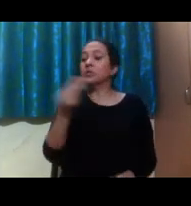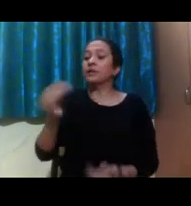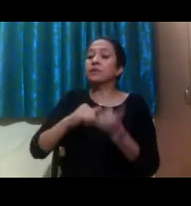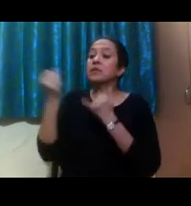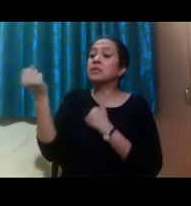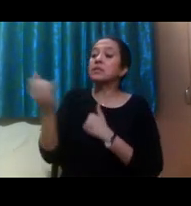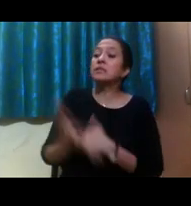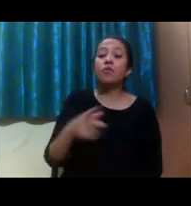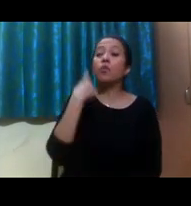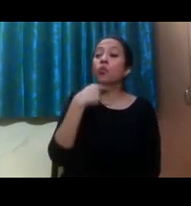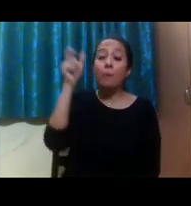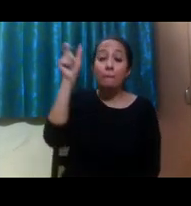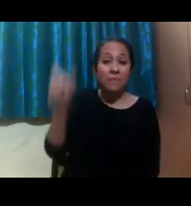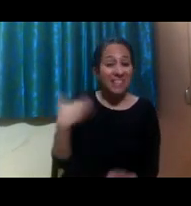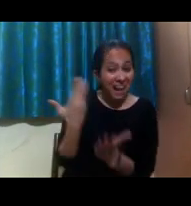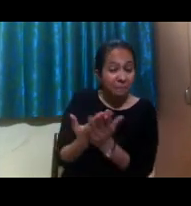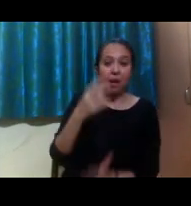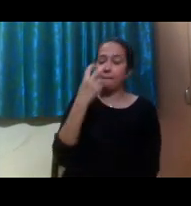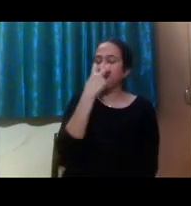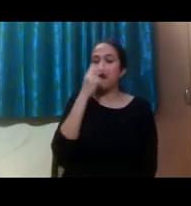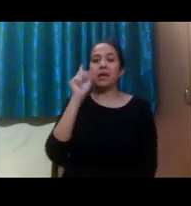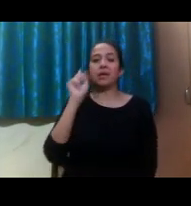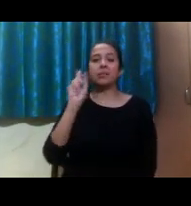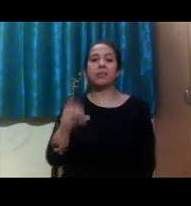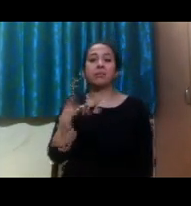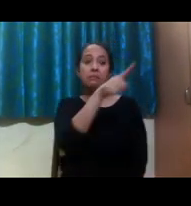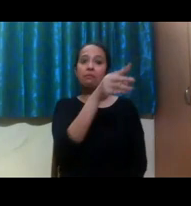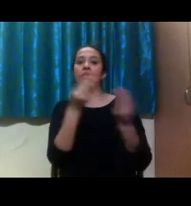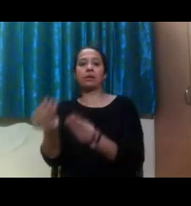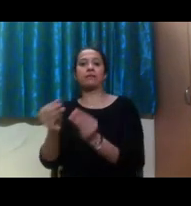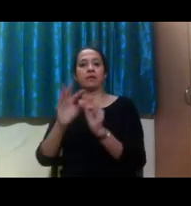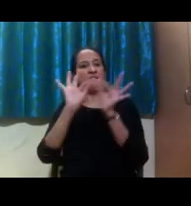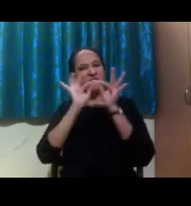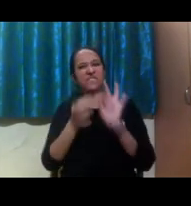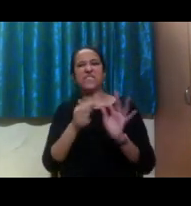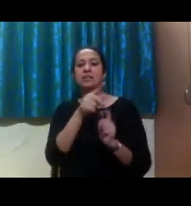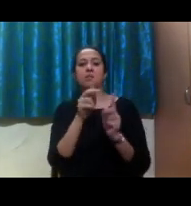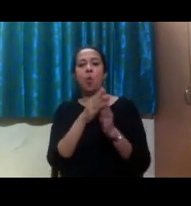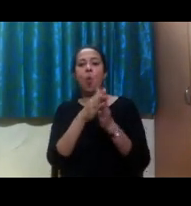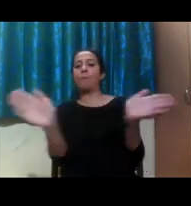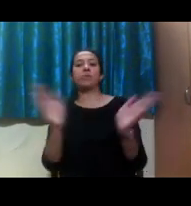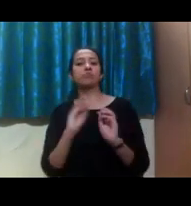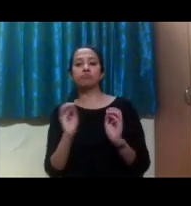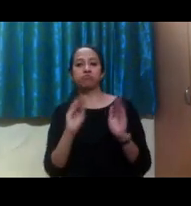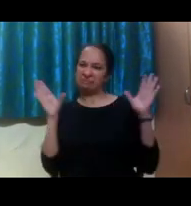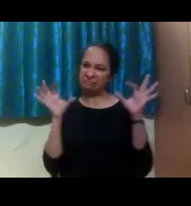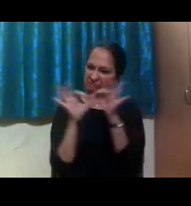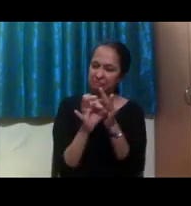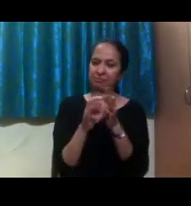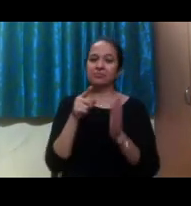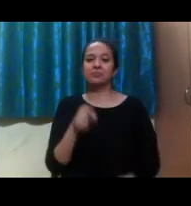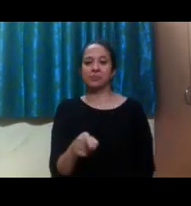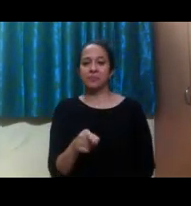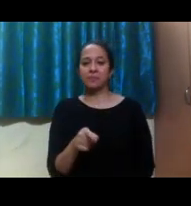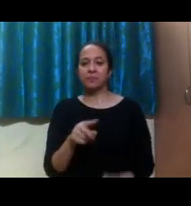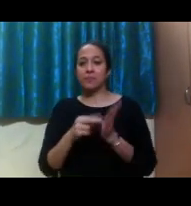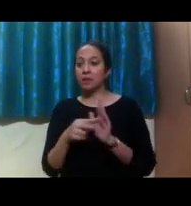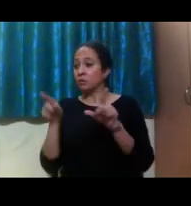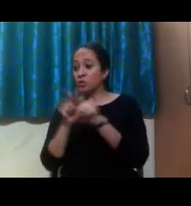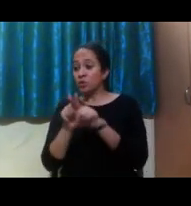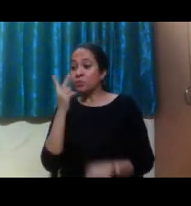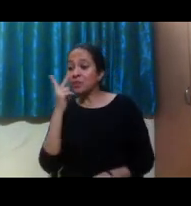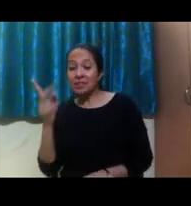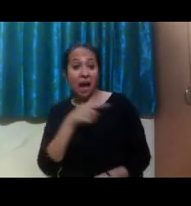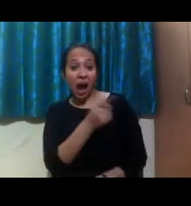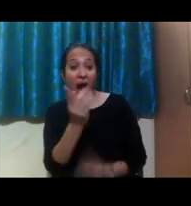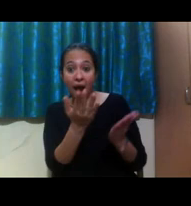And so that actually can really narrow the pull down for you. If you live with that disability, you're not competing against hundreds. You might be competing against two or three other people if that's only,